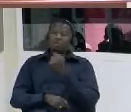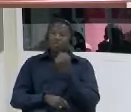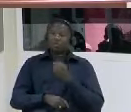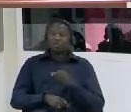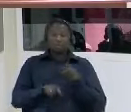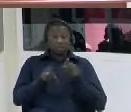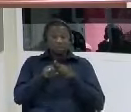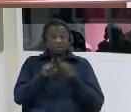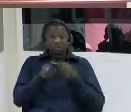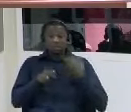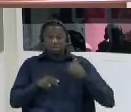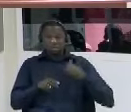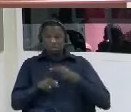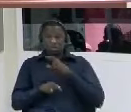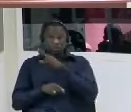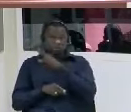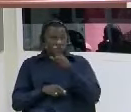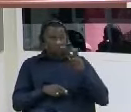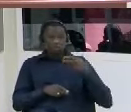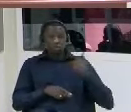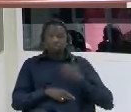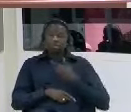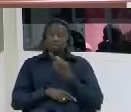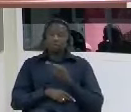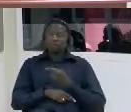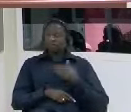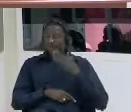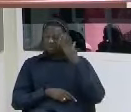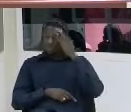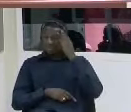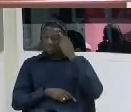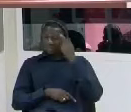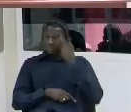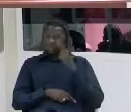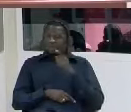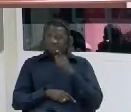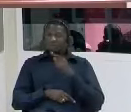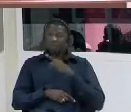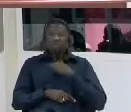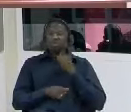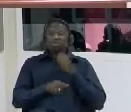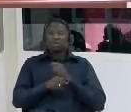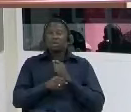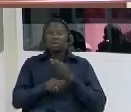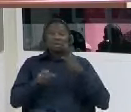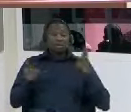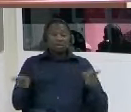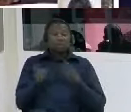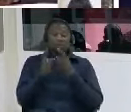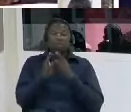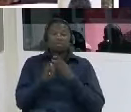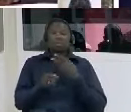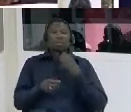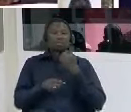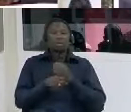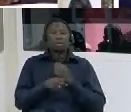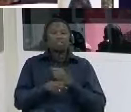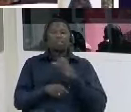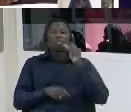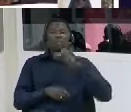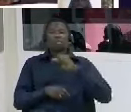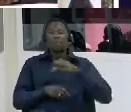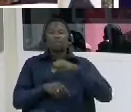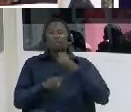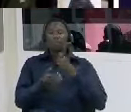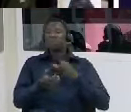type of caliber like you people i don't think that you will make any recommendation that will have effect